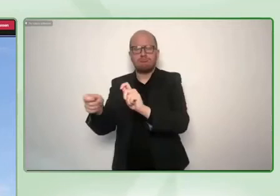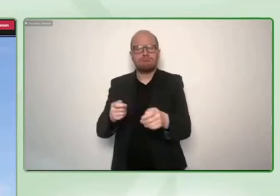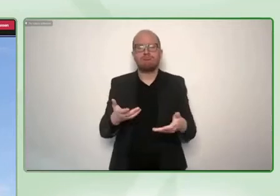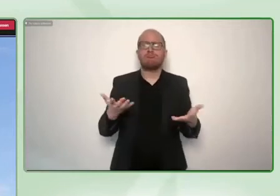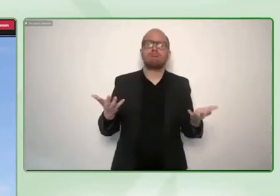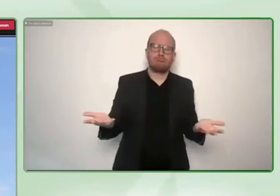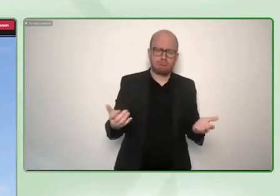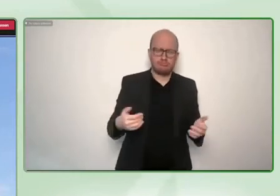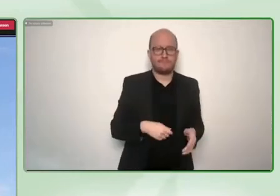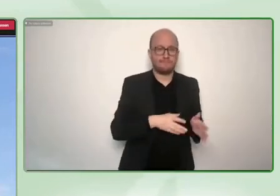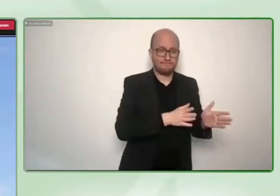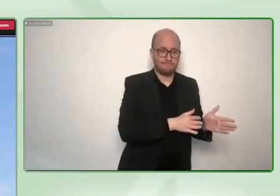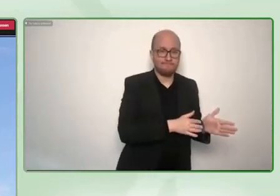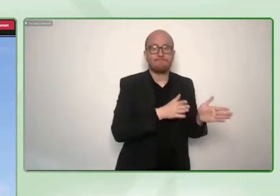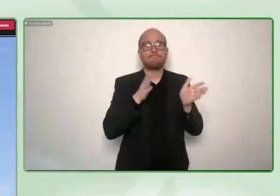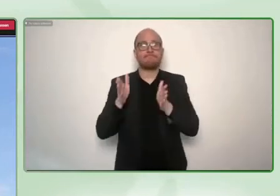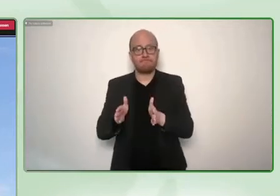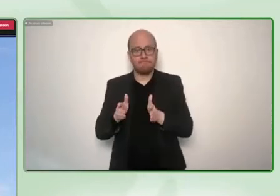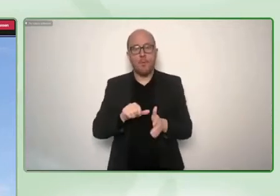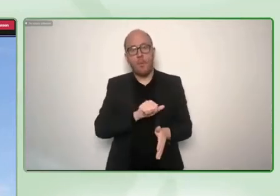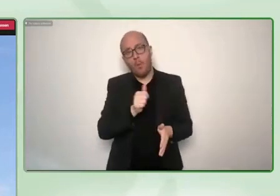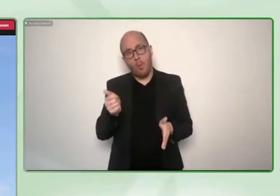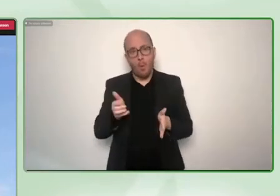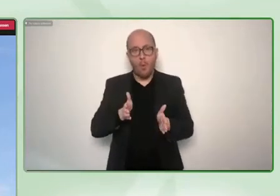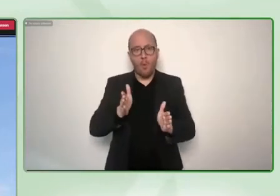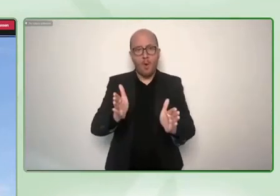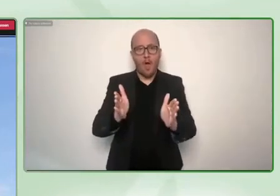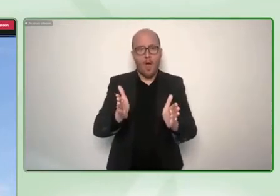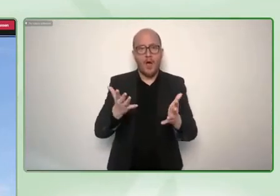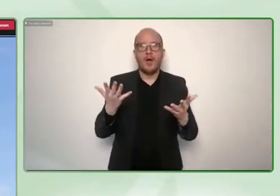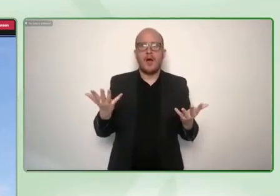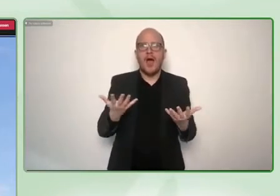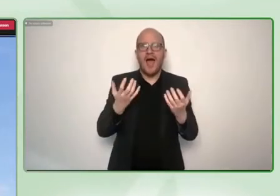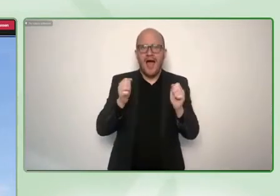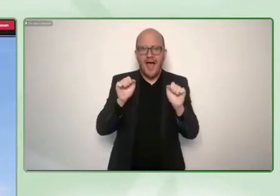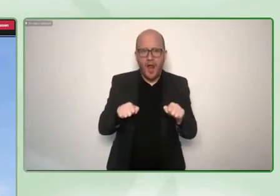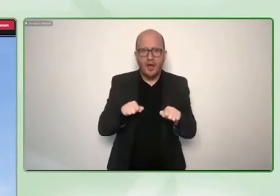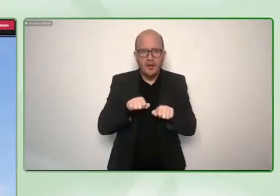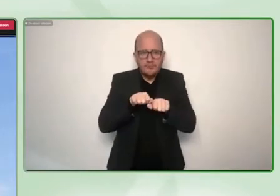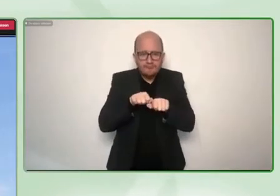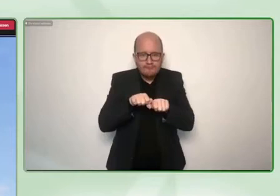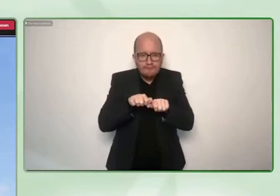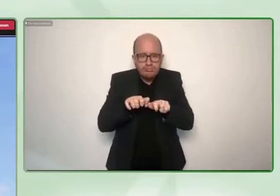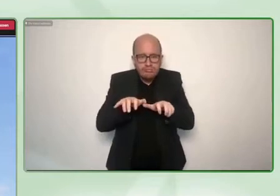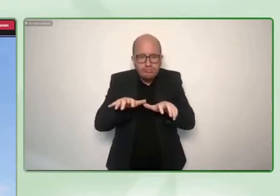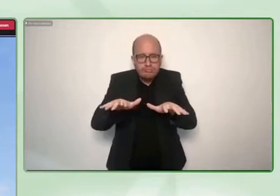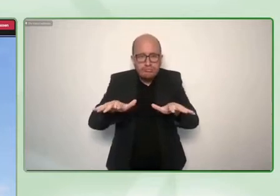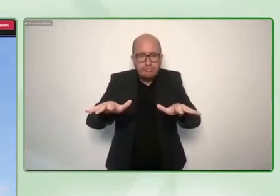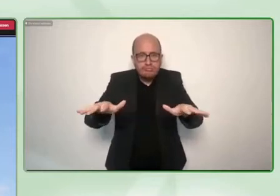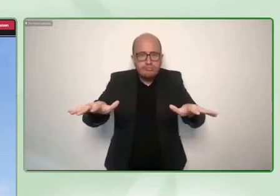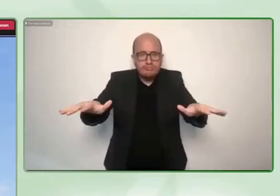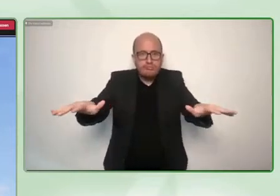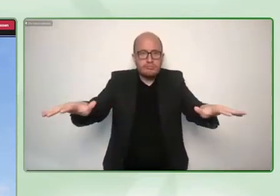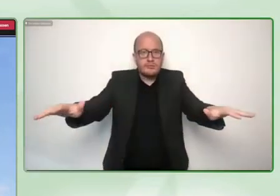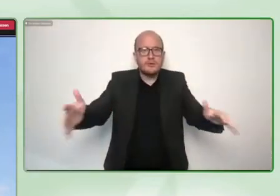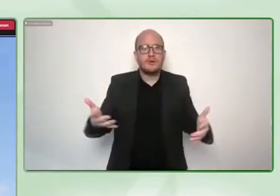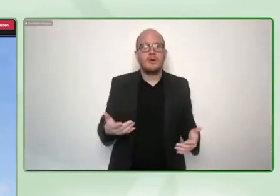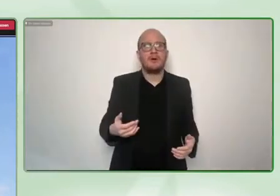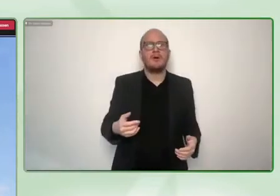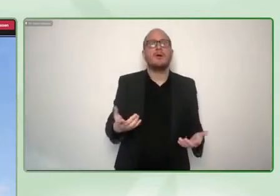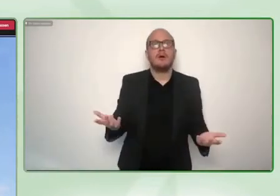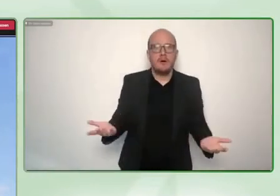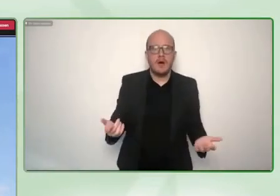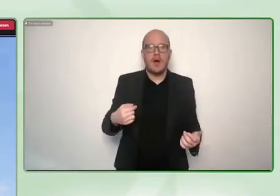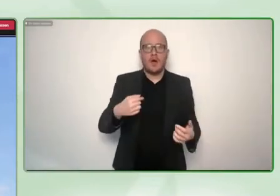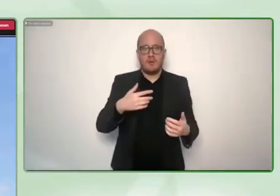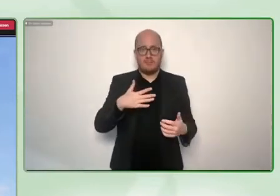doing it sort of the old-fashioned way by branching. So by starting their own organizations in a different location or a different country. But you have